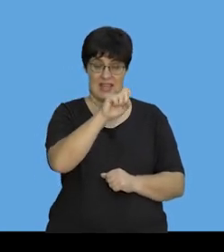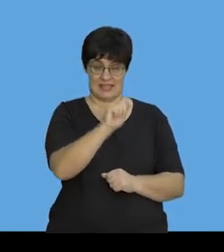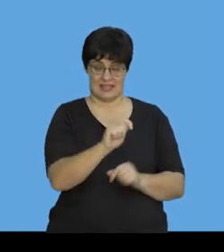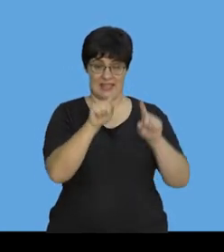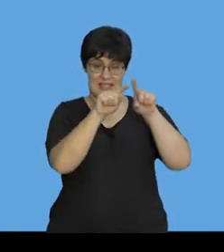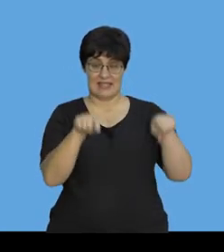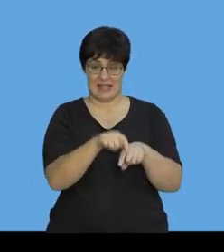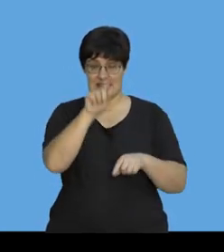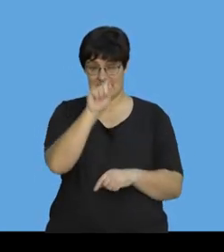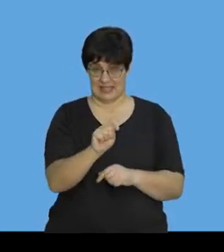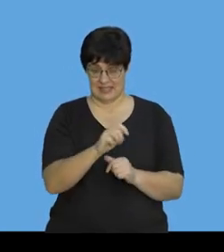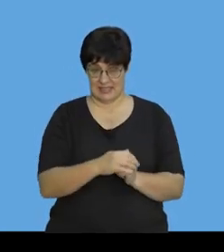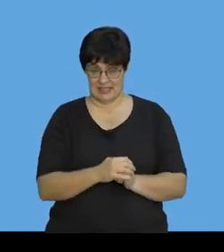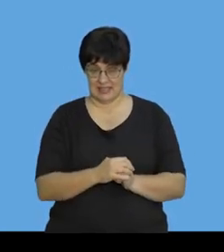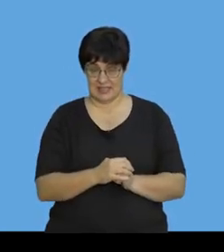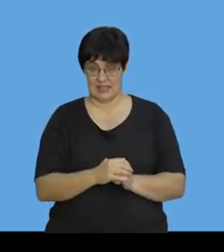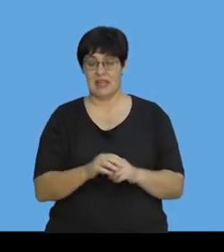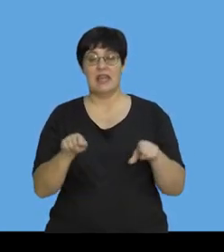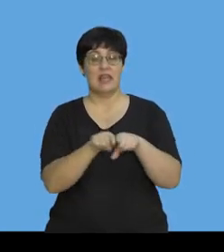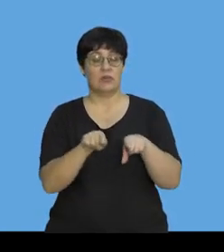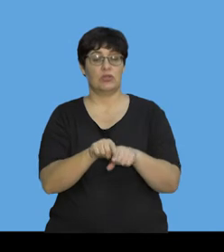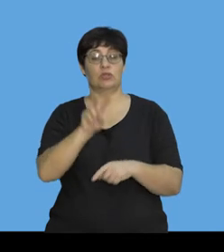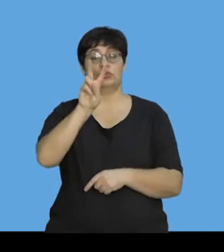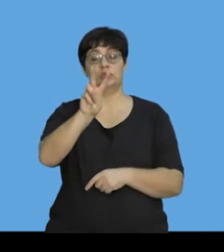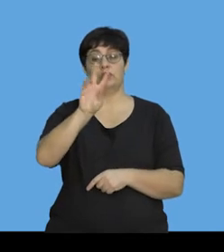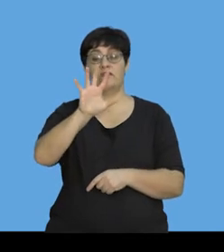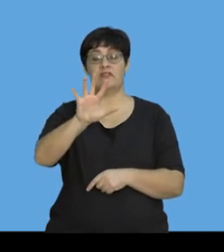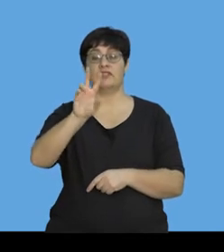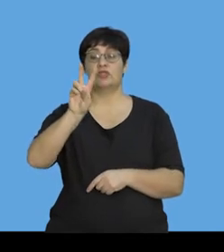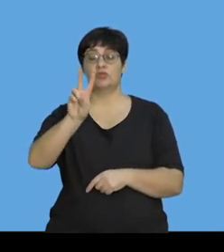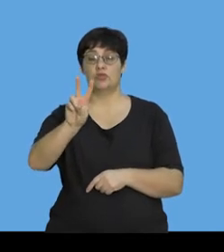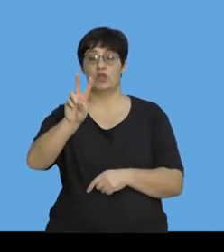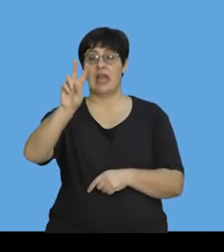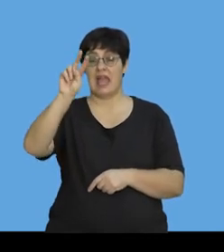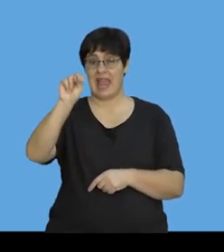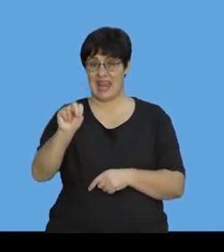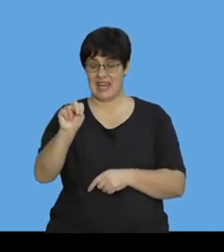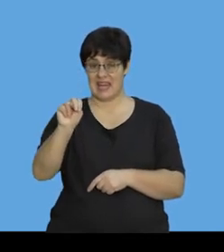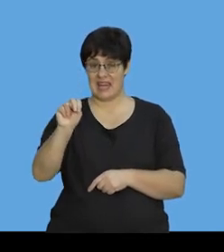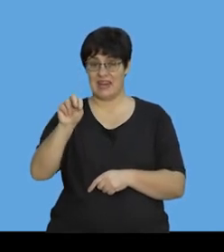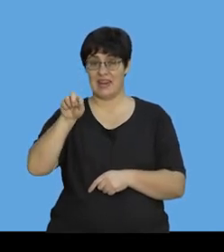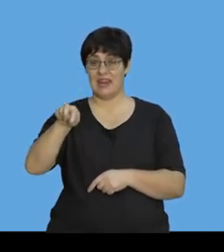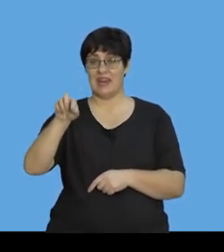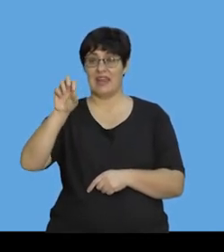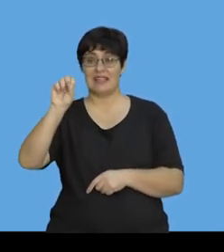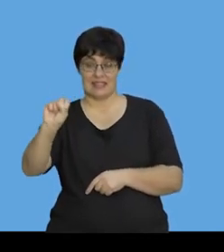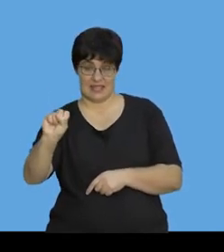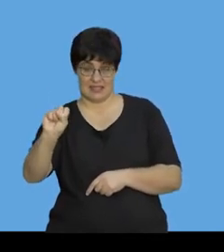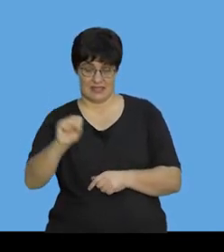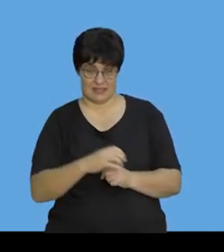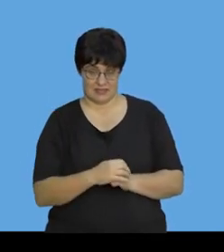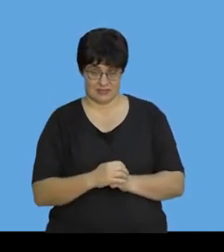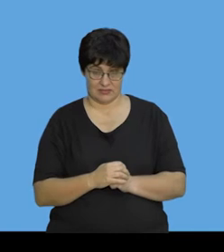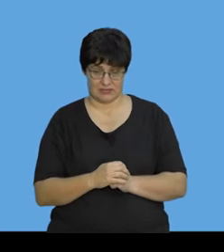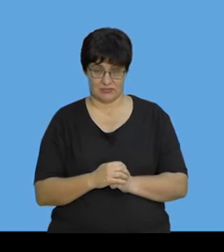delta T is 252 newton seconds.